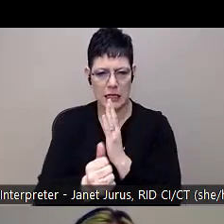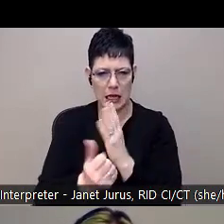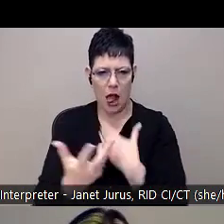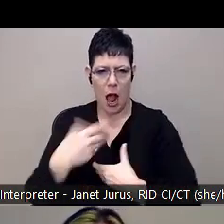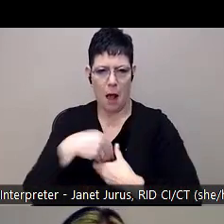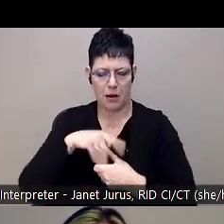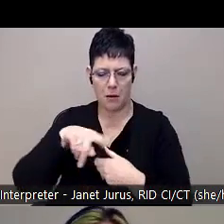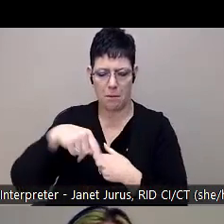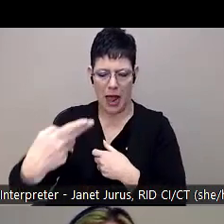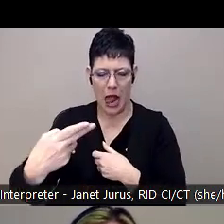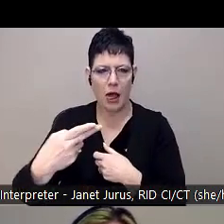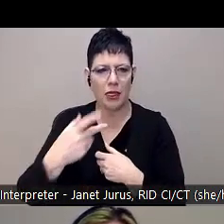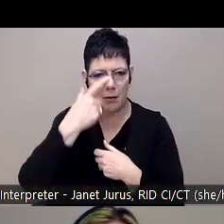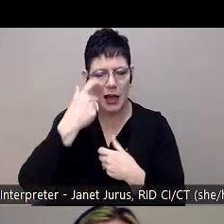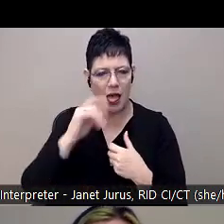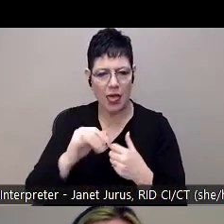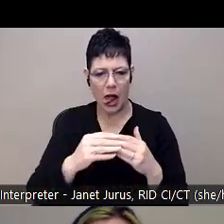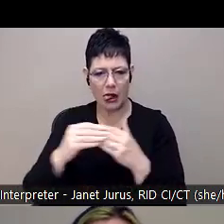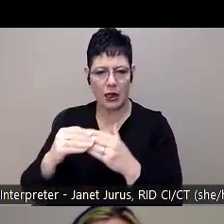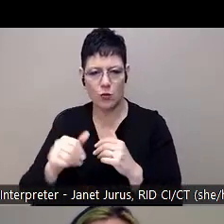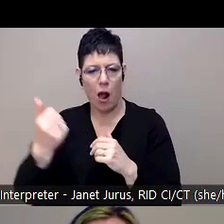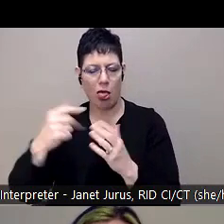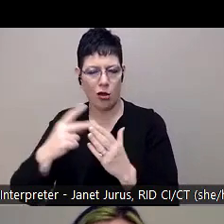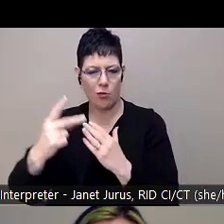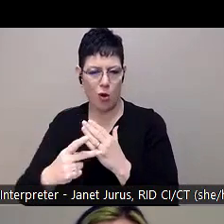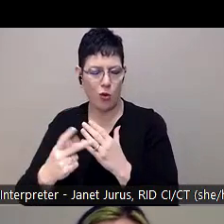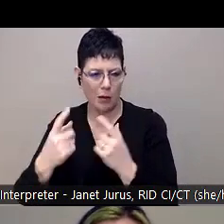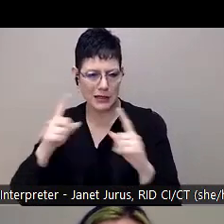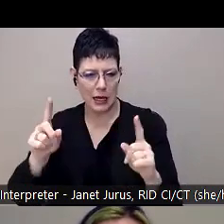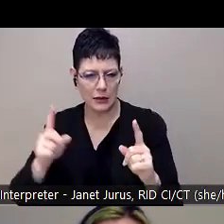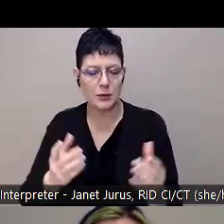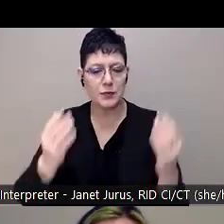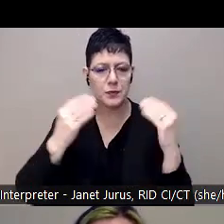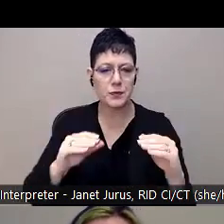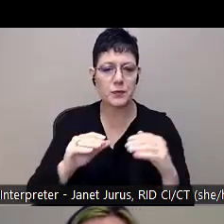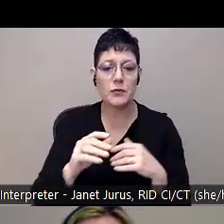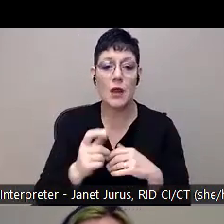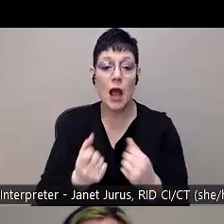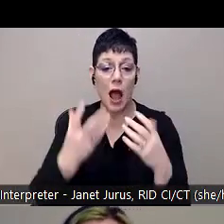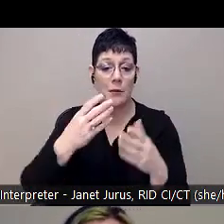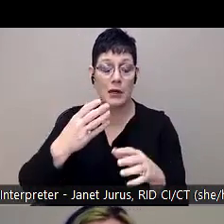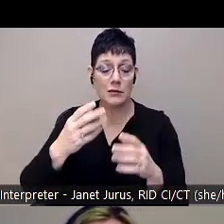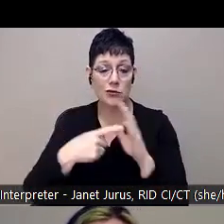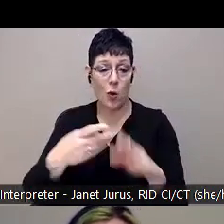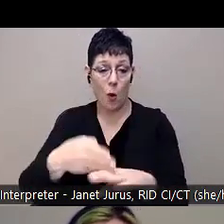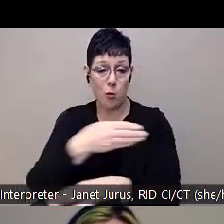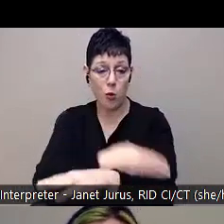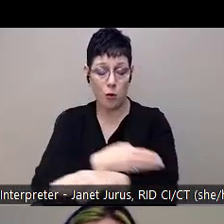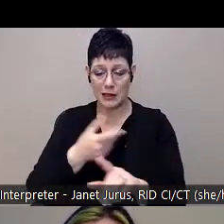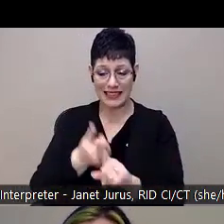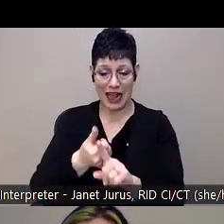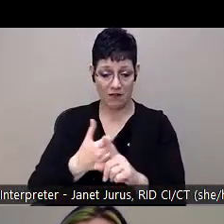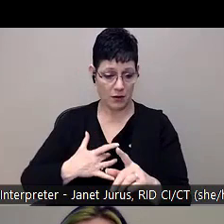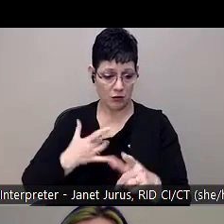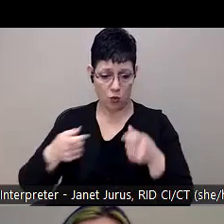Patricia and Chris are in. Um, 91% of participants showed an improvement in emotional self-control behaviors.